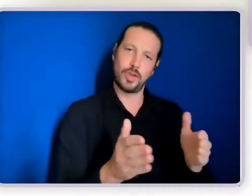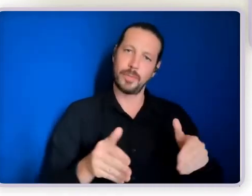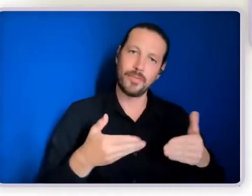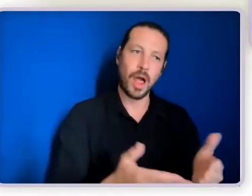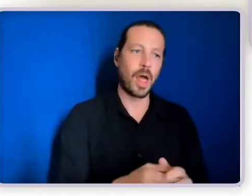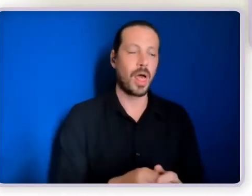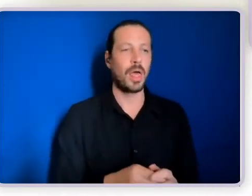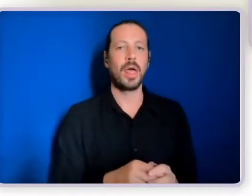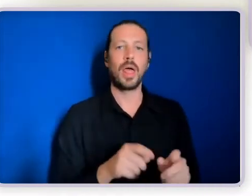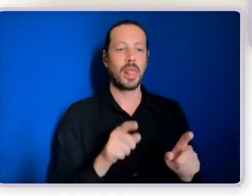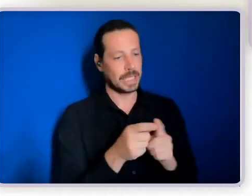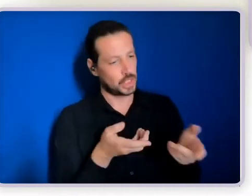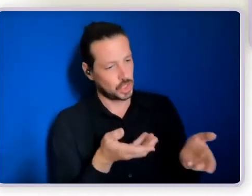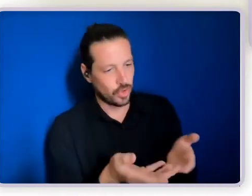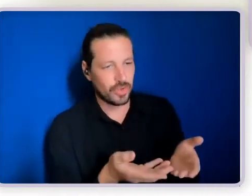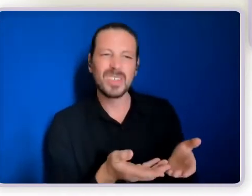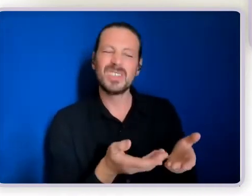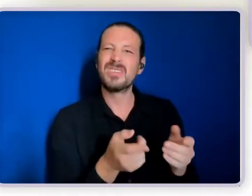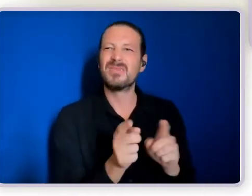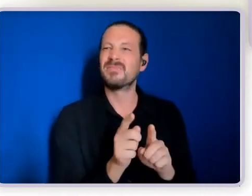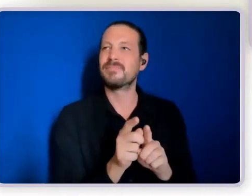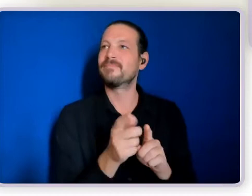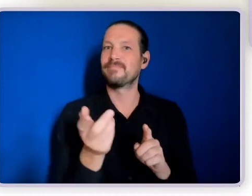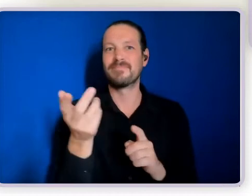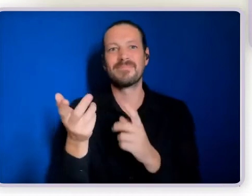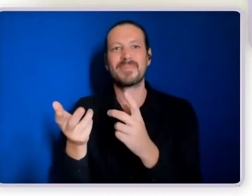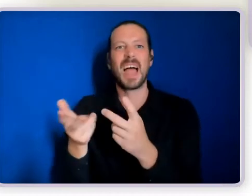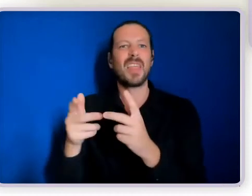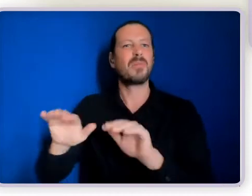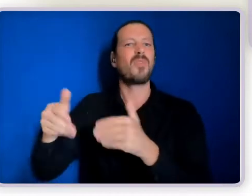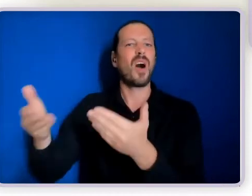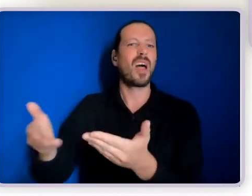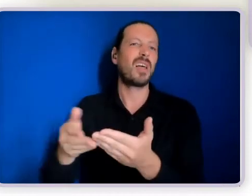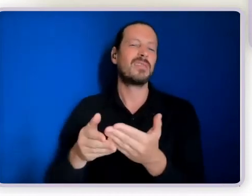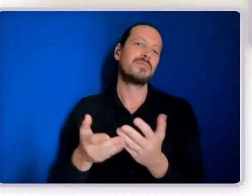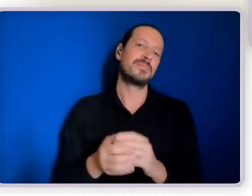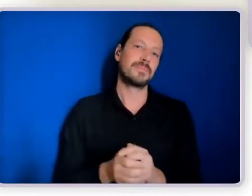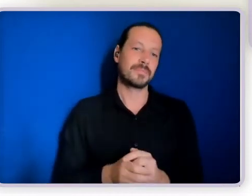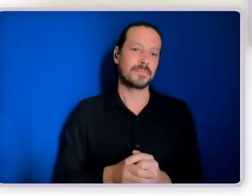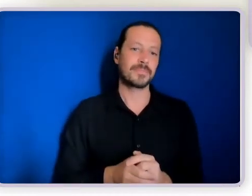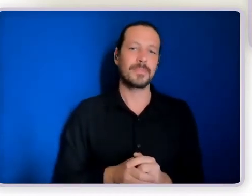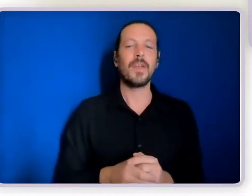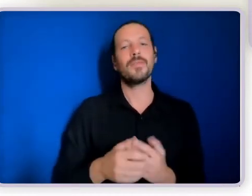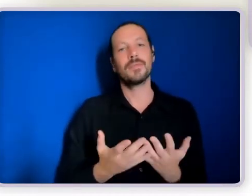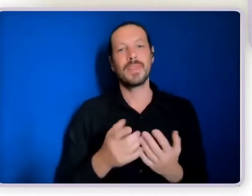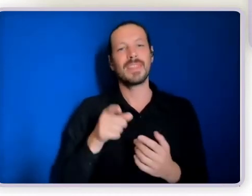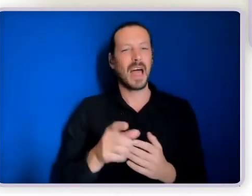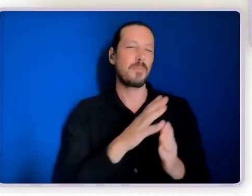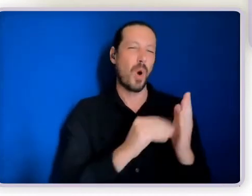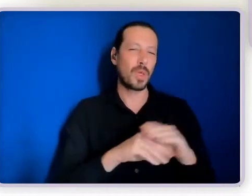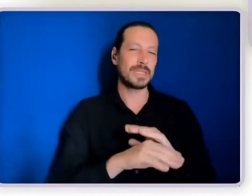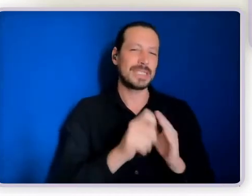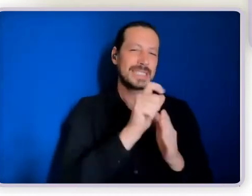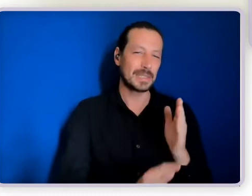disability in the way that we would traditionally think that that happens in a disability service system. This is a unique and